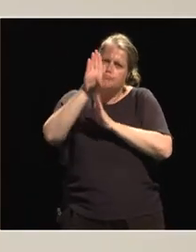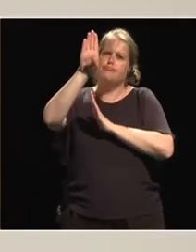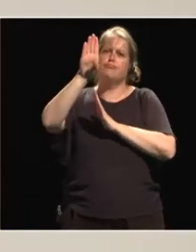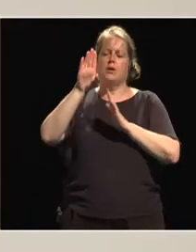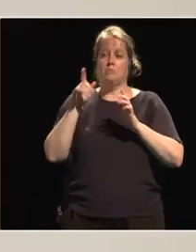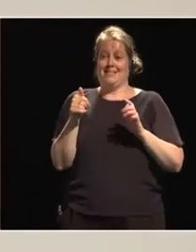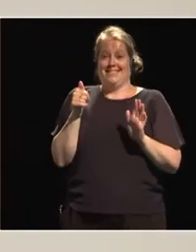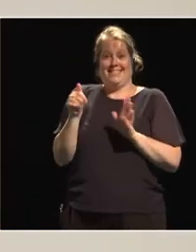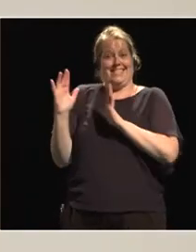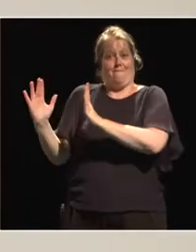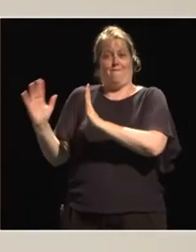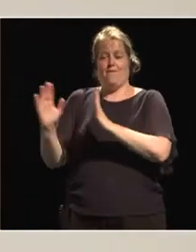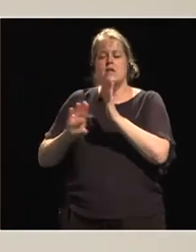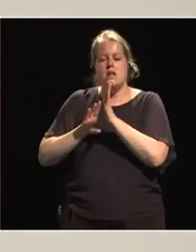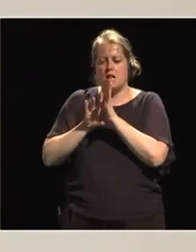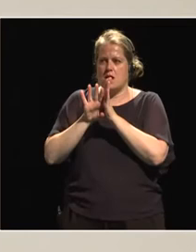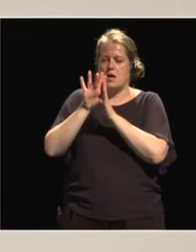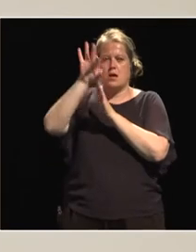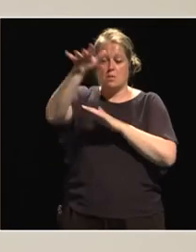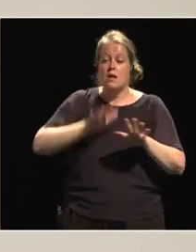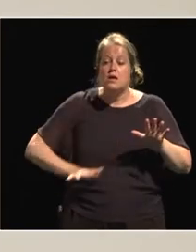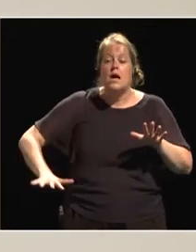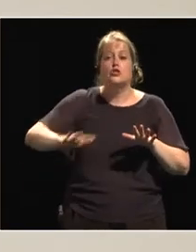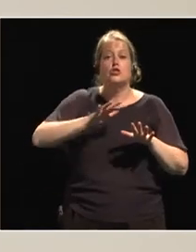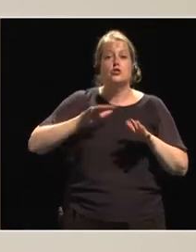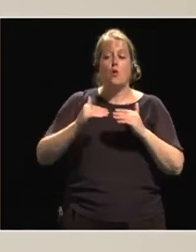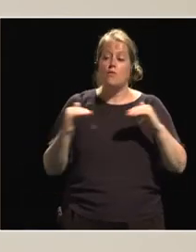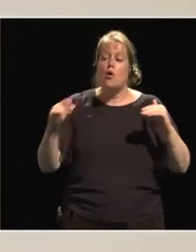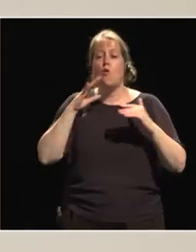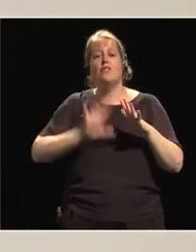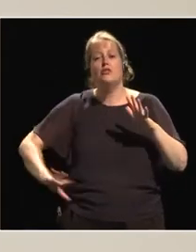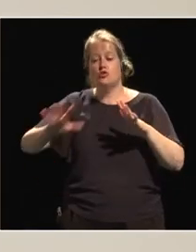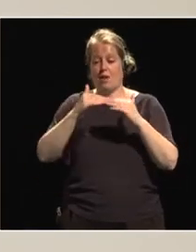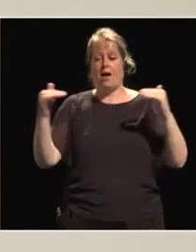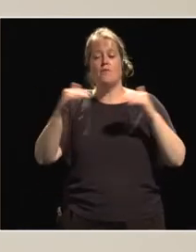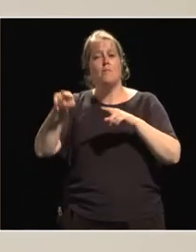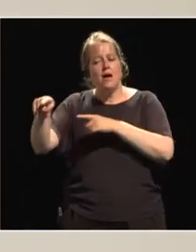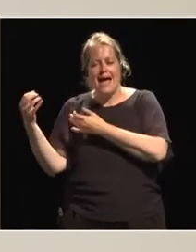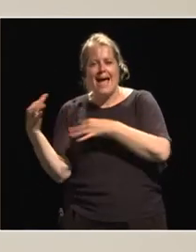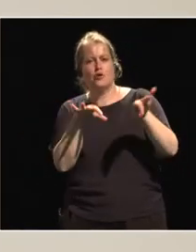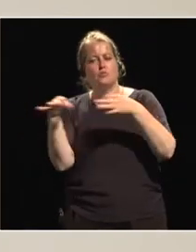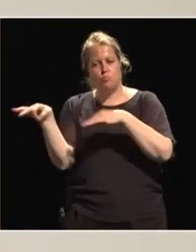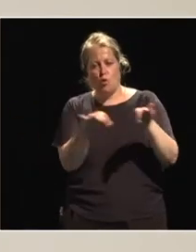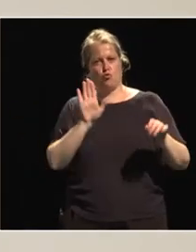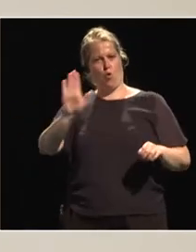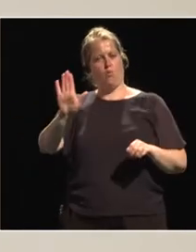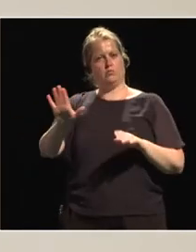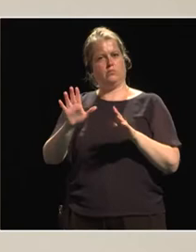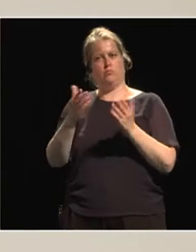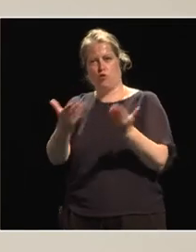local level, at national regional level, and who are exporting on their own means. So there are different levels.